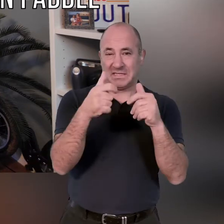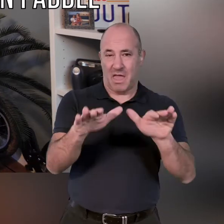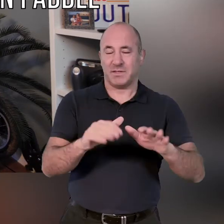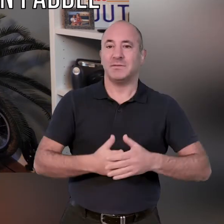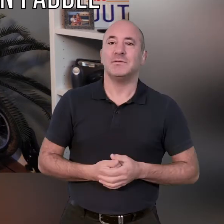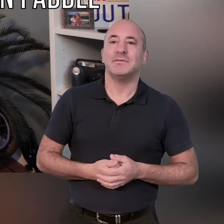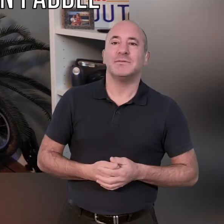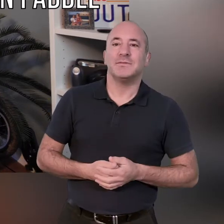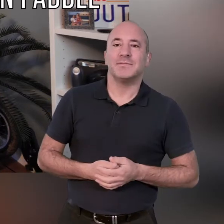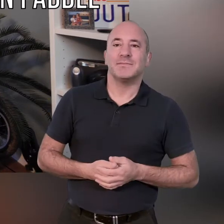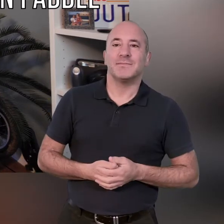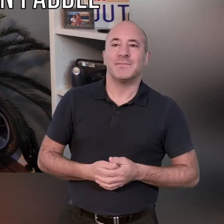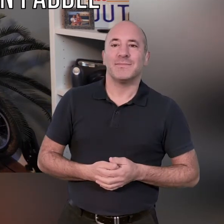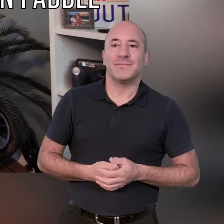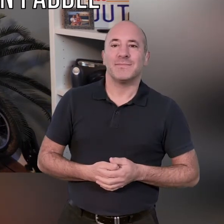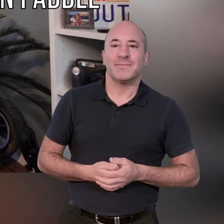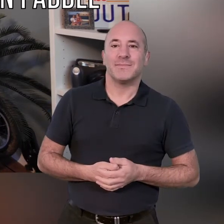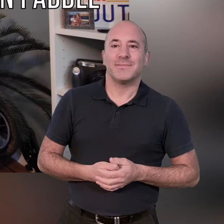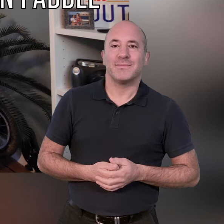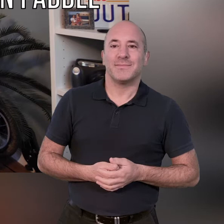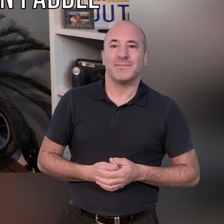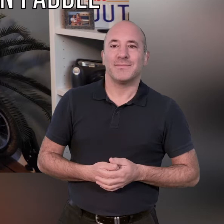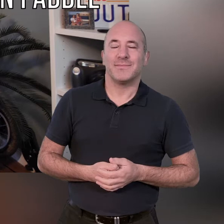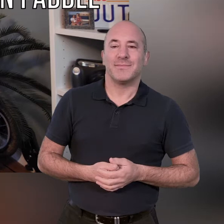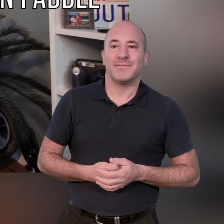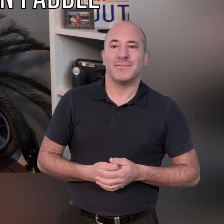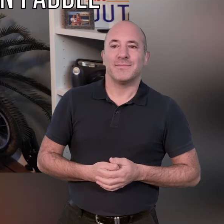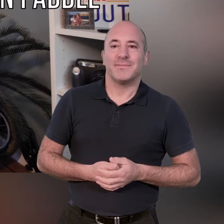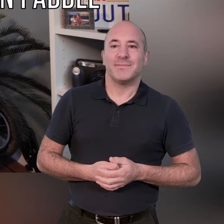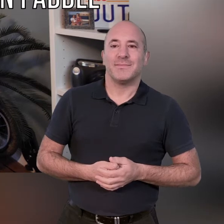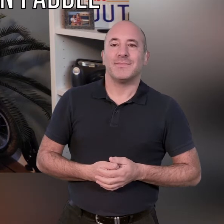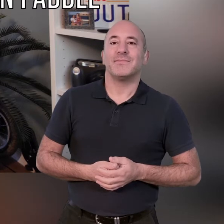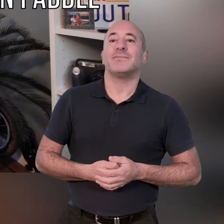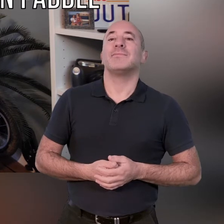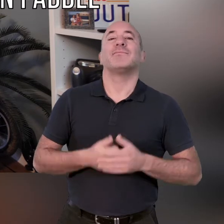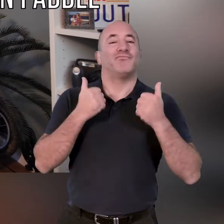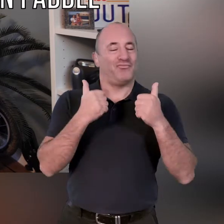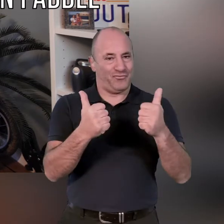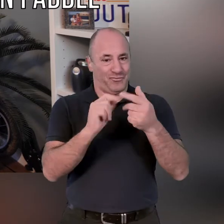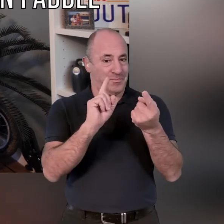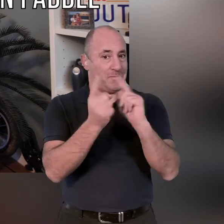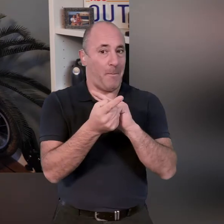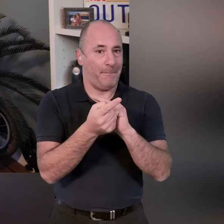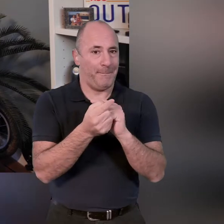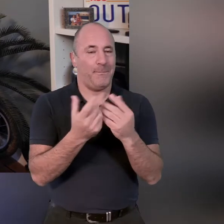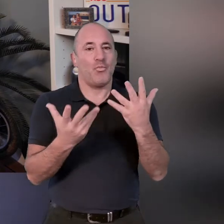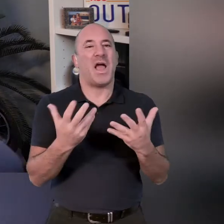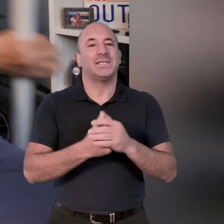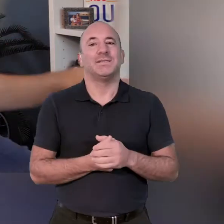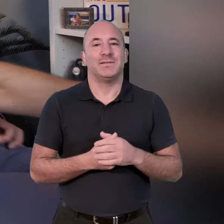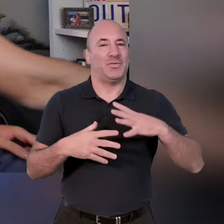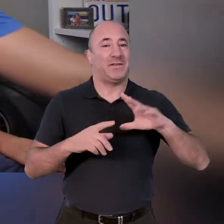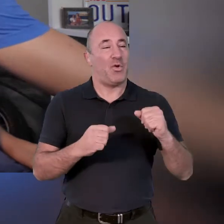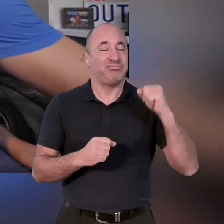and off we go for the